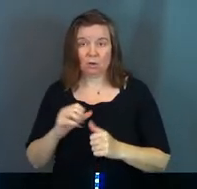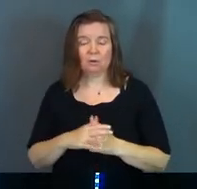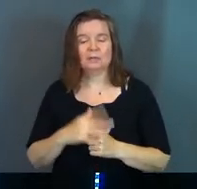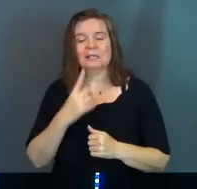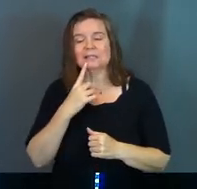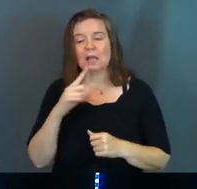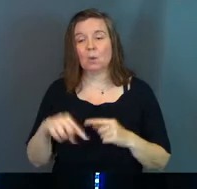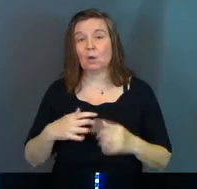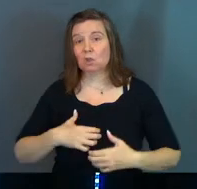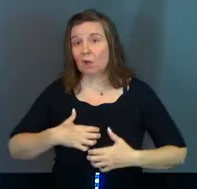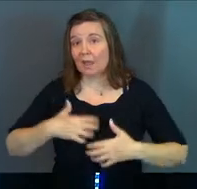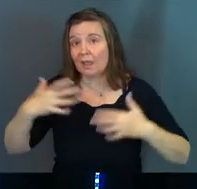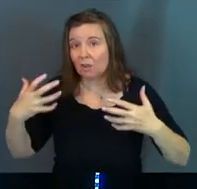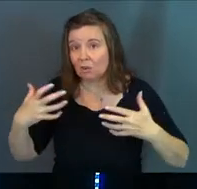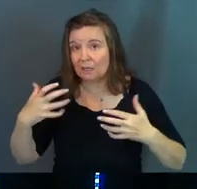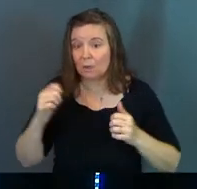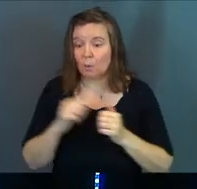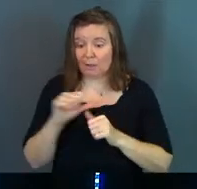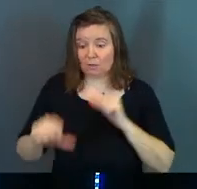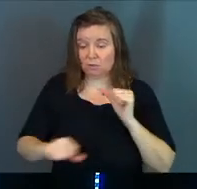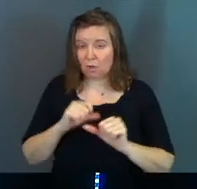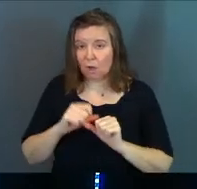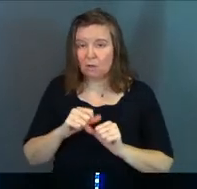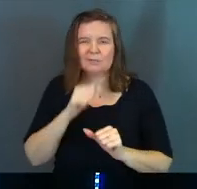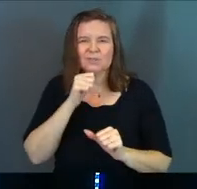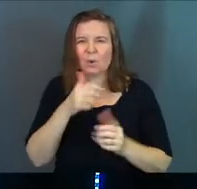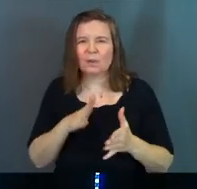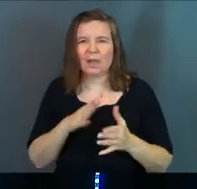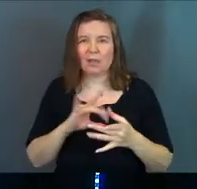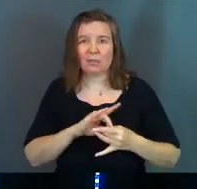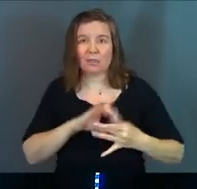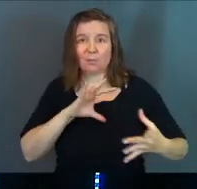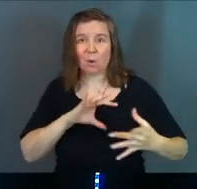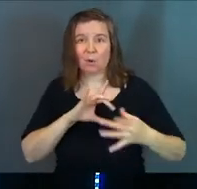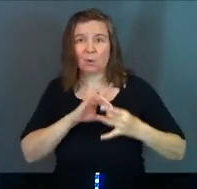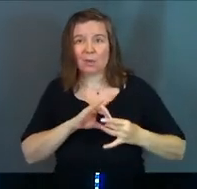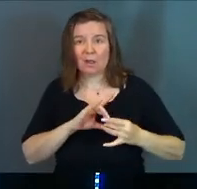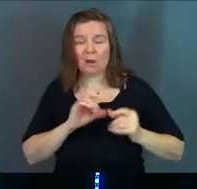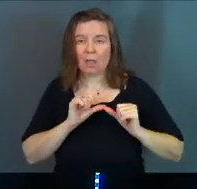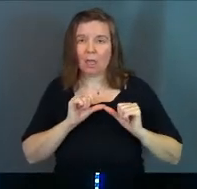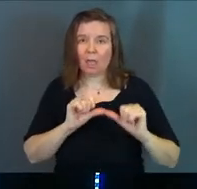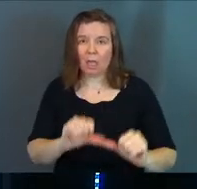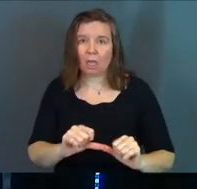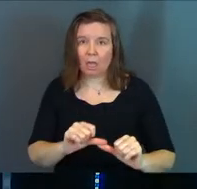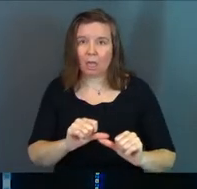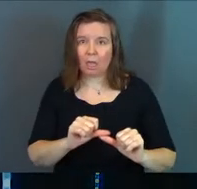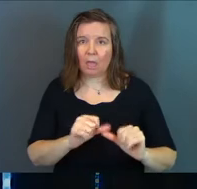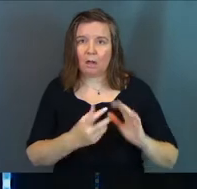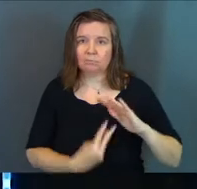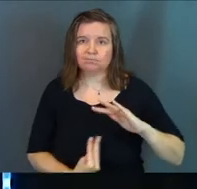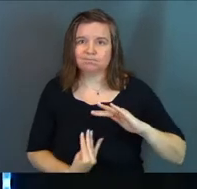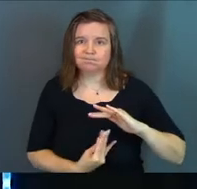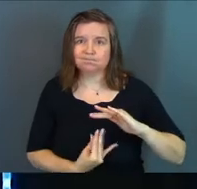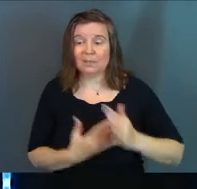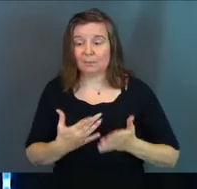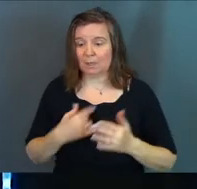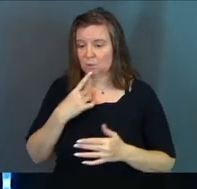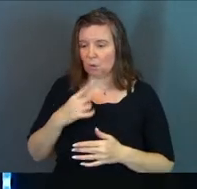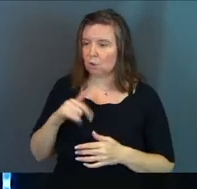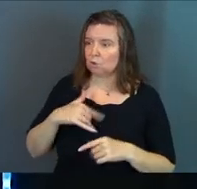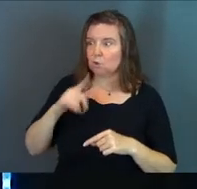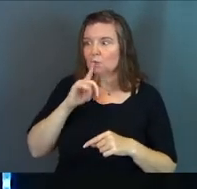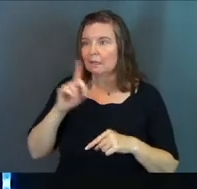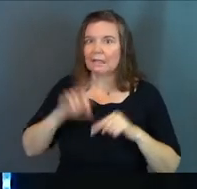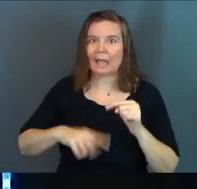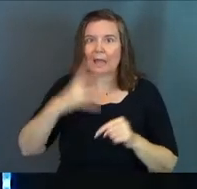And it's saying when you're angry with each other, don't let the broken relationship continue on. Now, some people may have told you like,